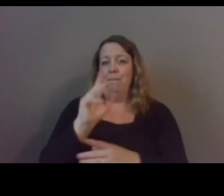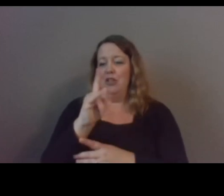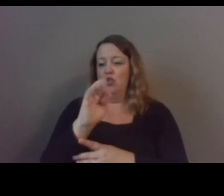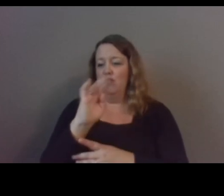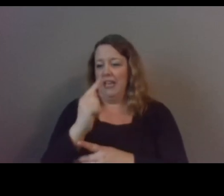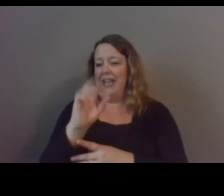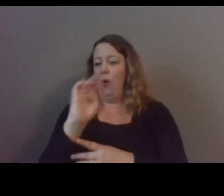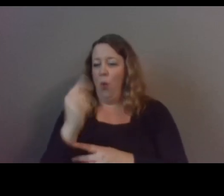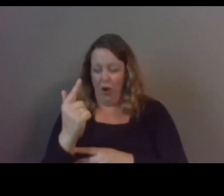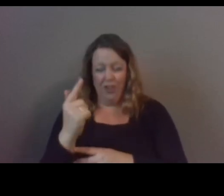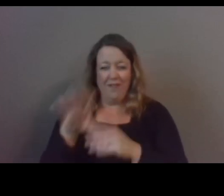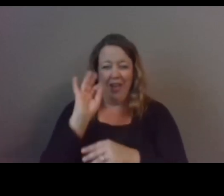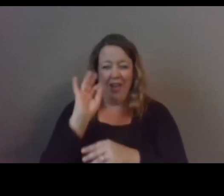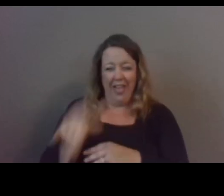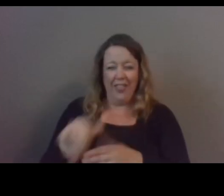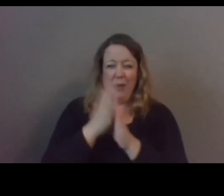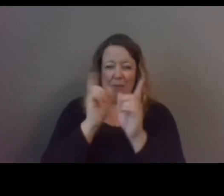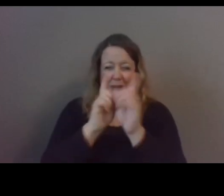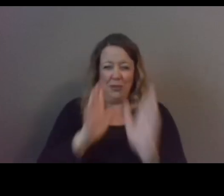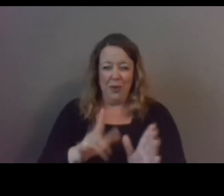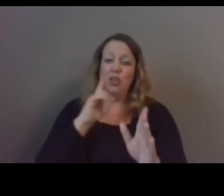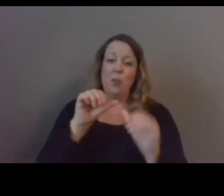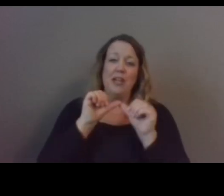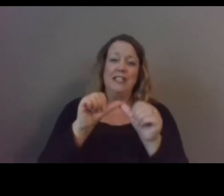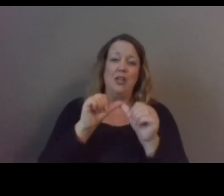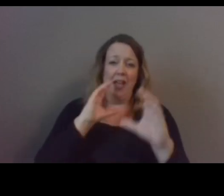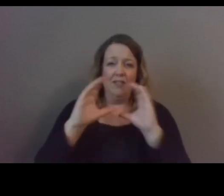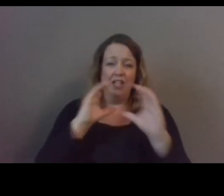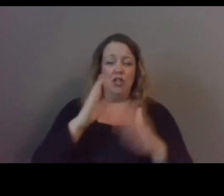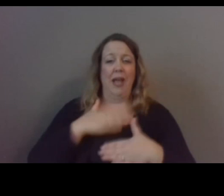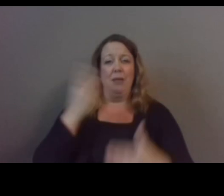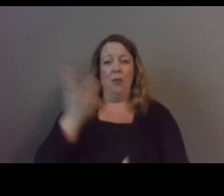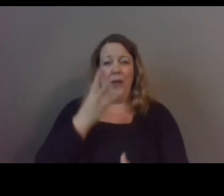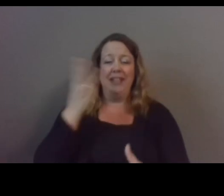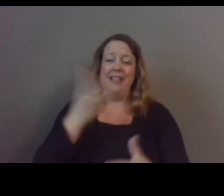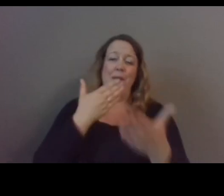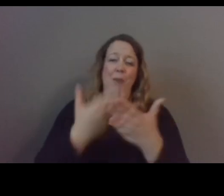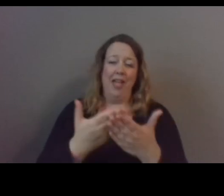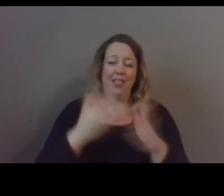to everyone for joining us today let's continue this conversation happy wednesday and be well